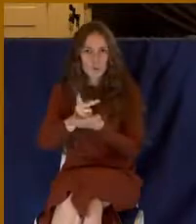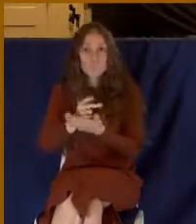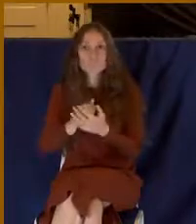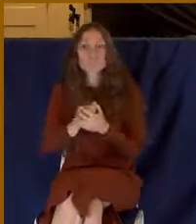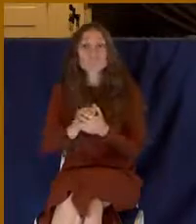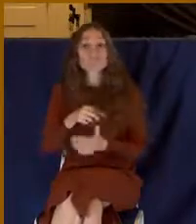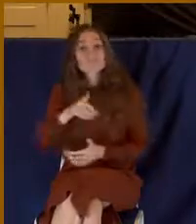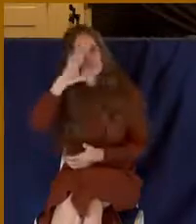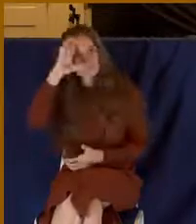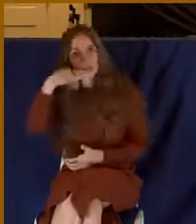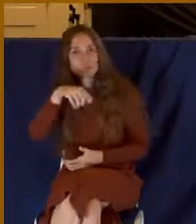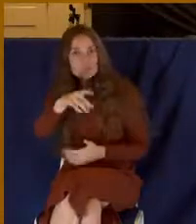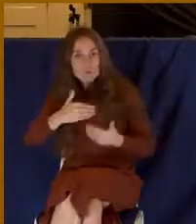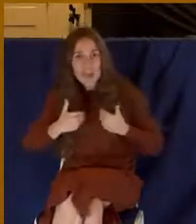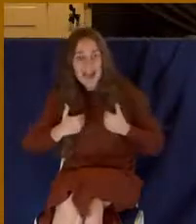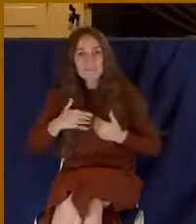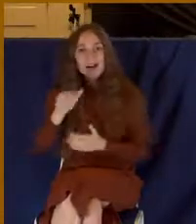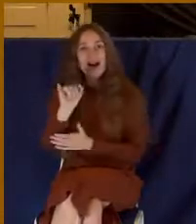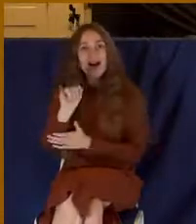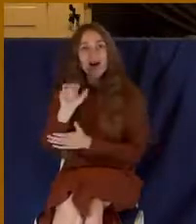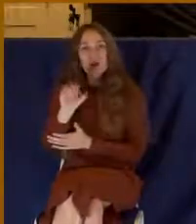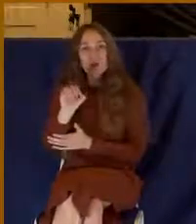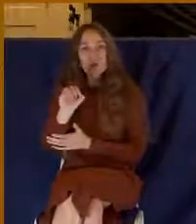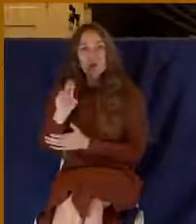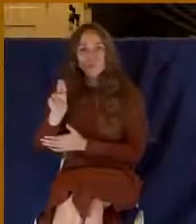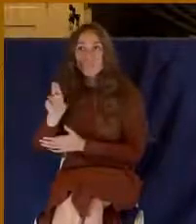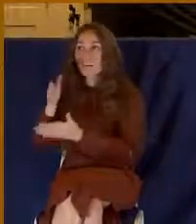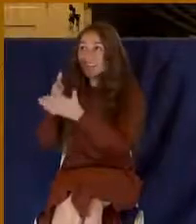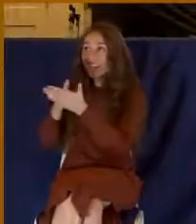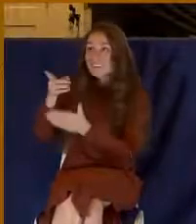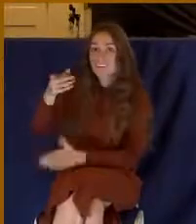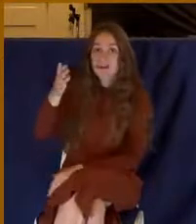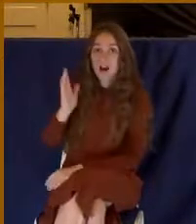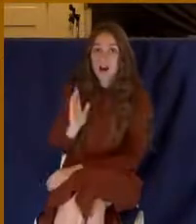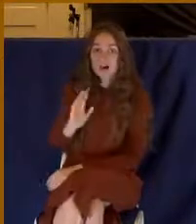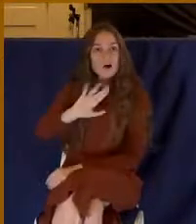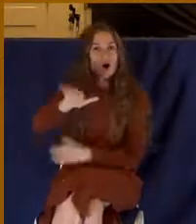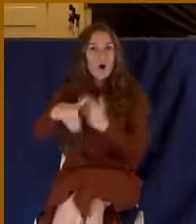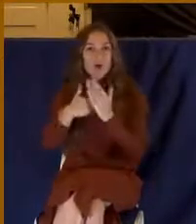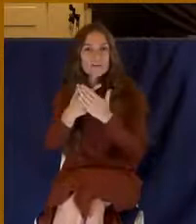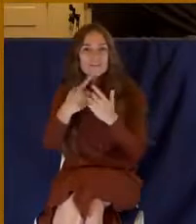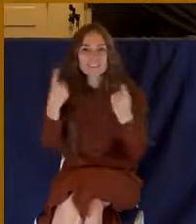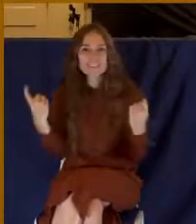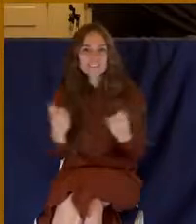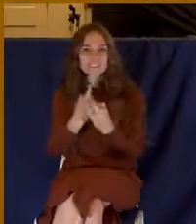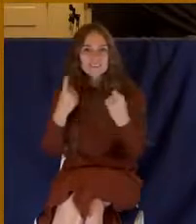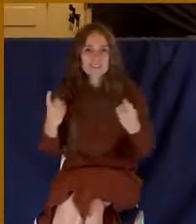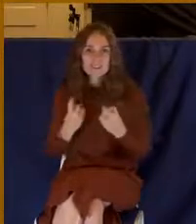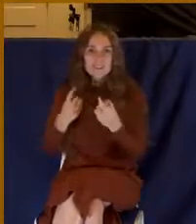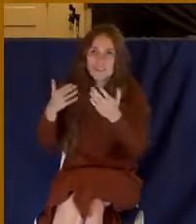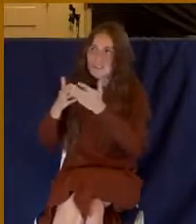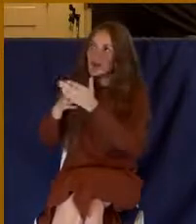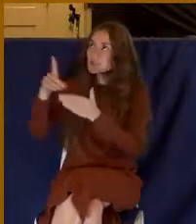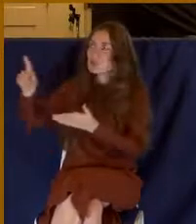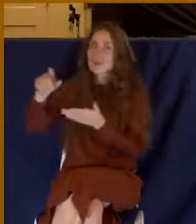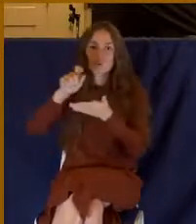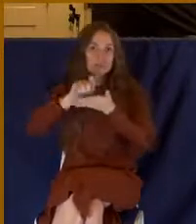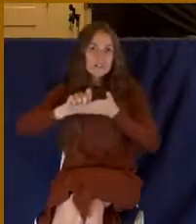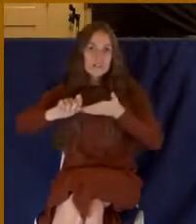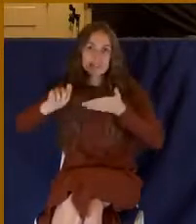And it's all of the sins that you have committed against him. It was all written down, and it's all right there.